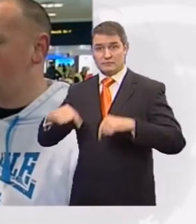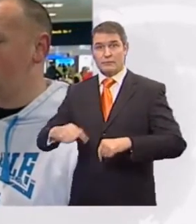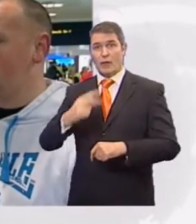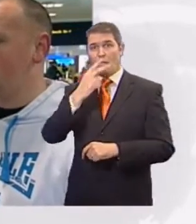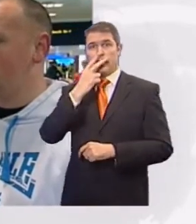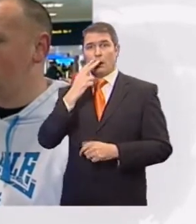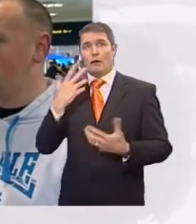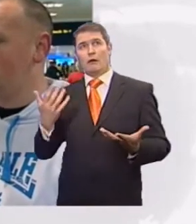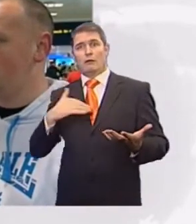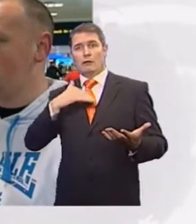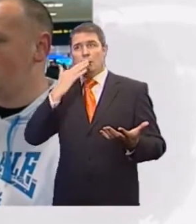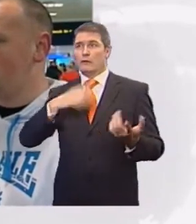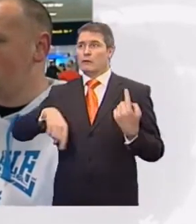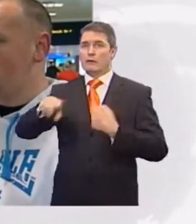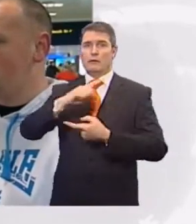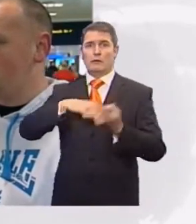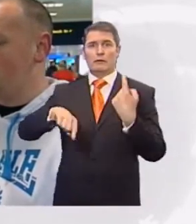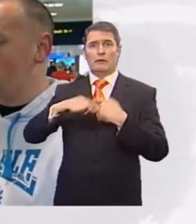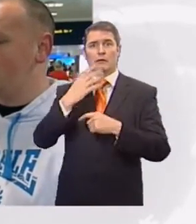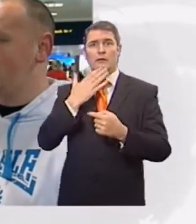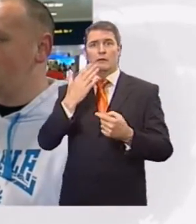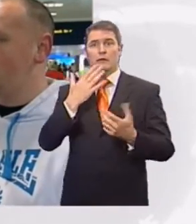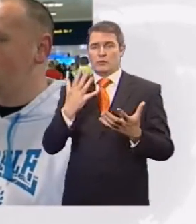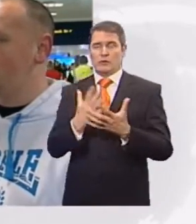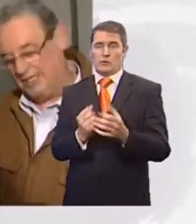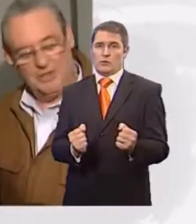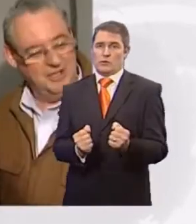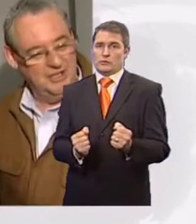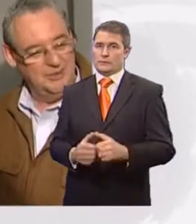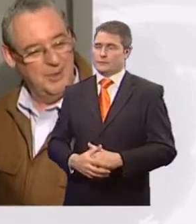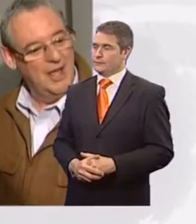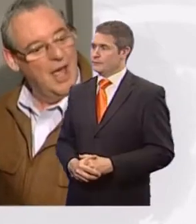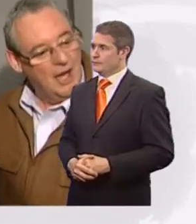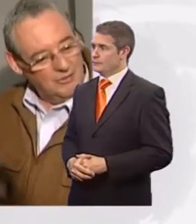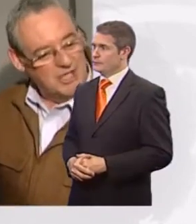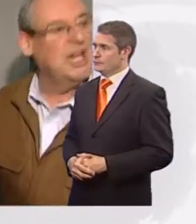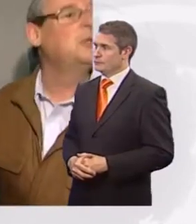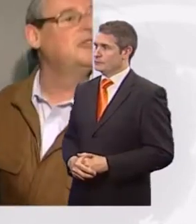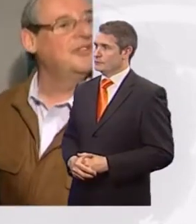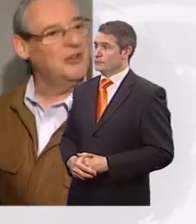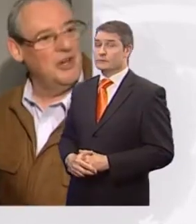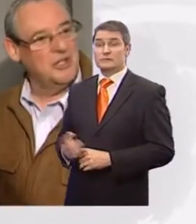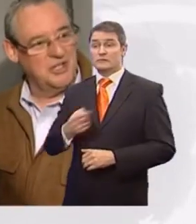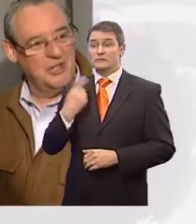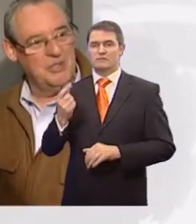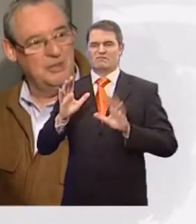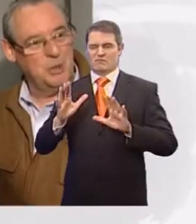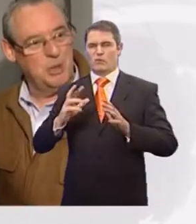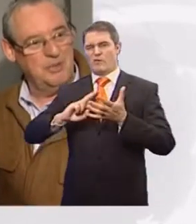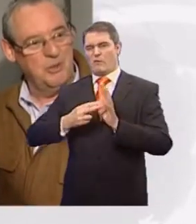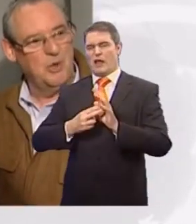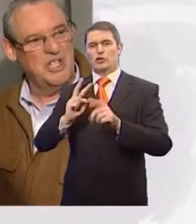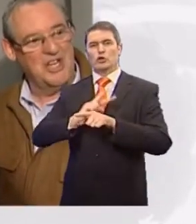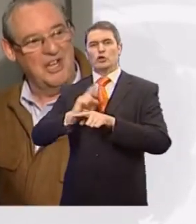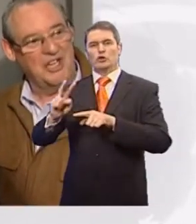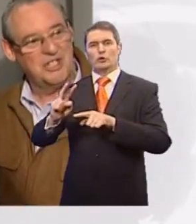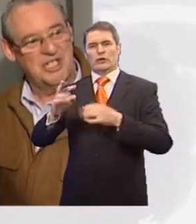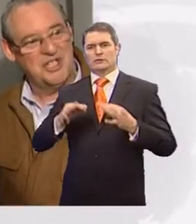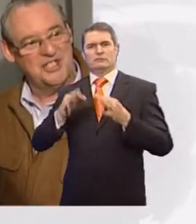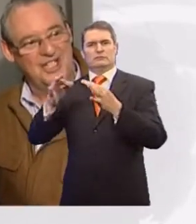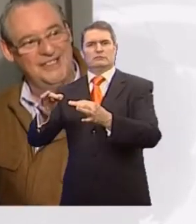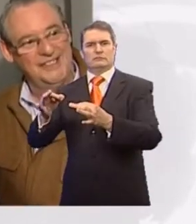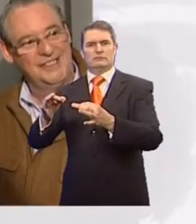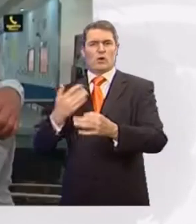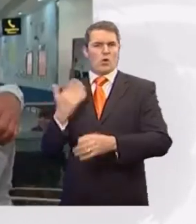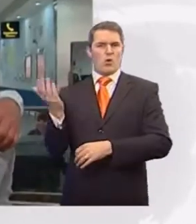fed up and generally freezing cold. We're going to reschedule for a fortnight's time so the trip all is not